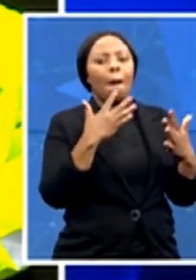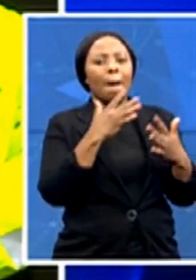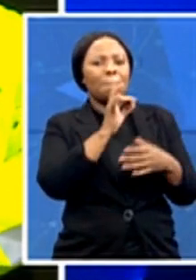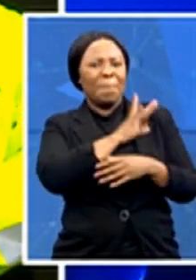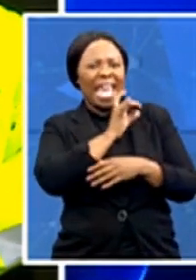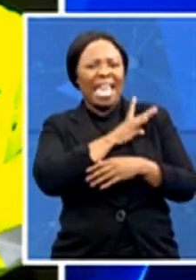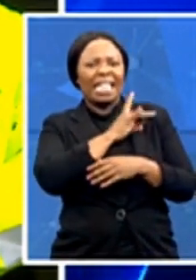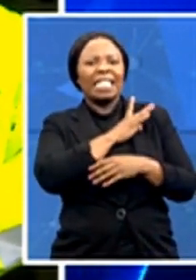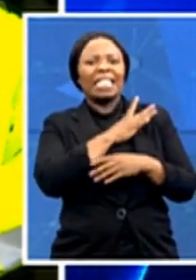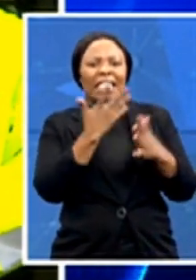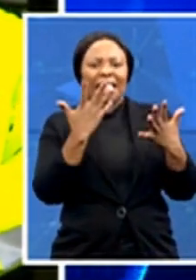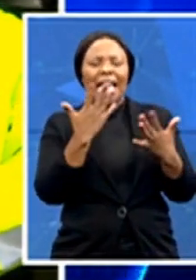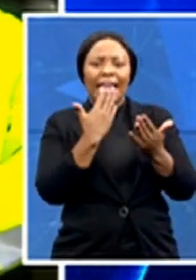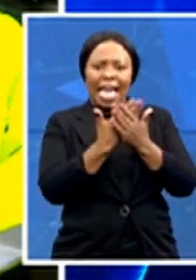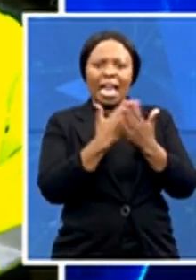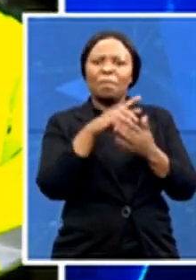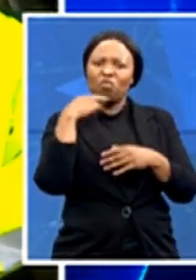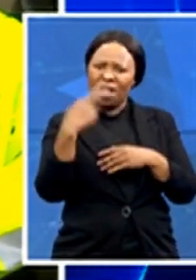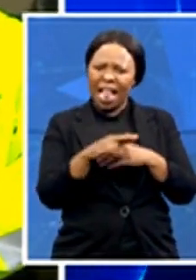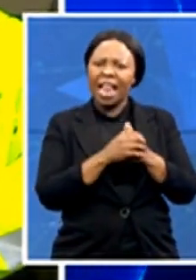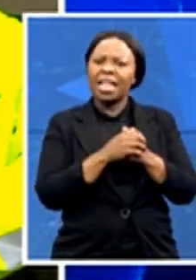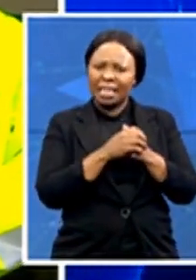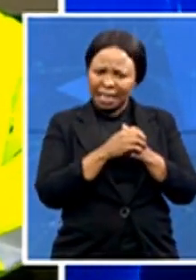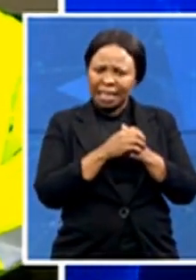of people who passed away can't be abstract.